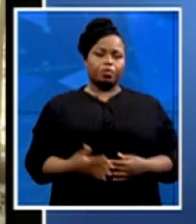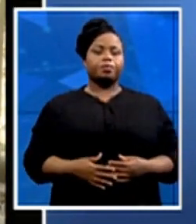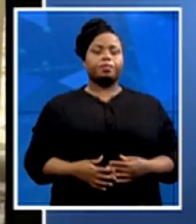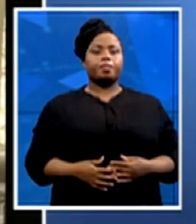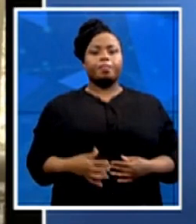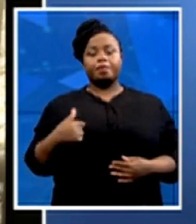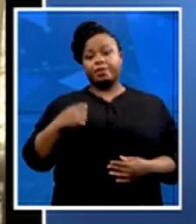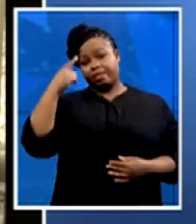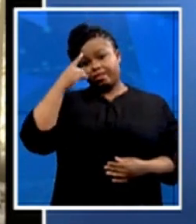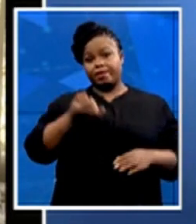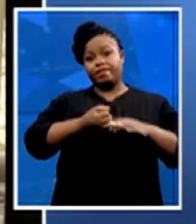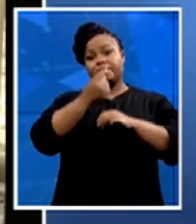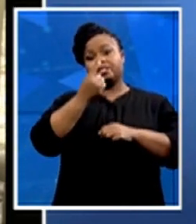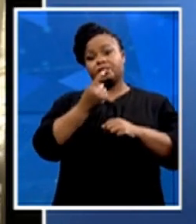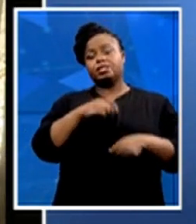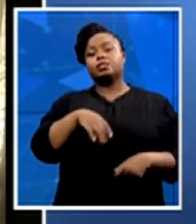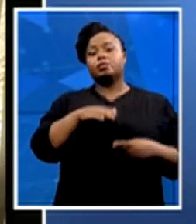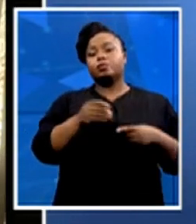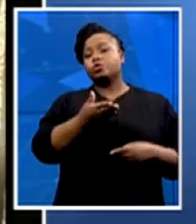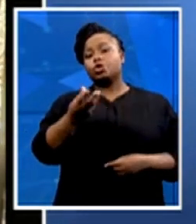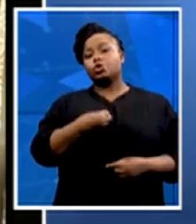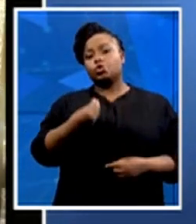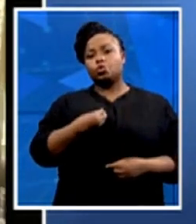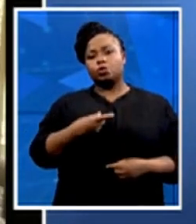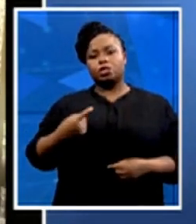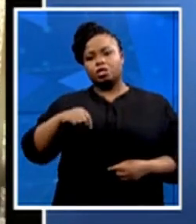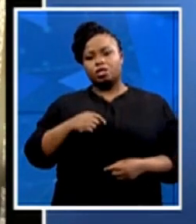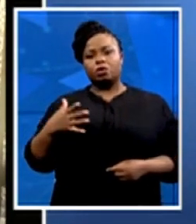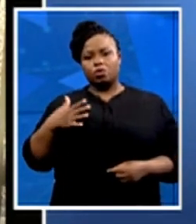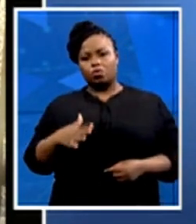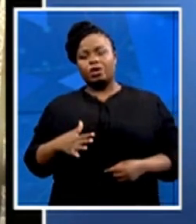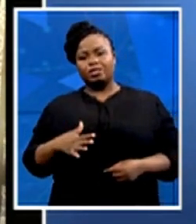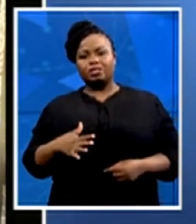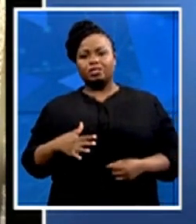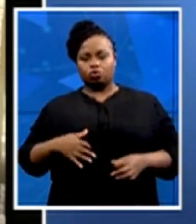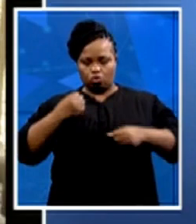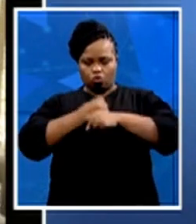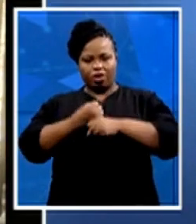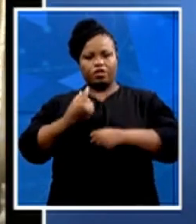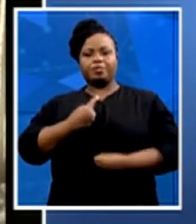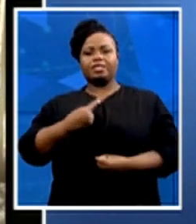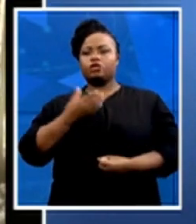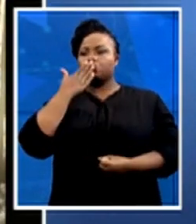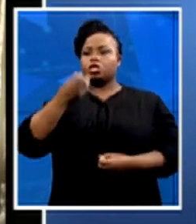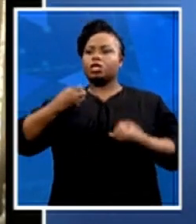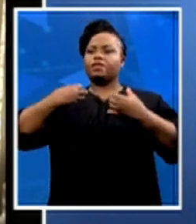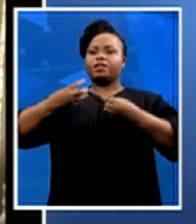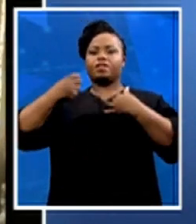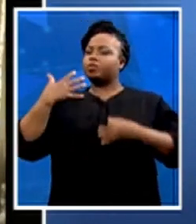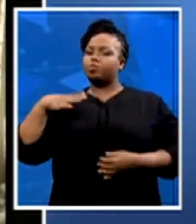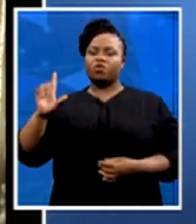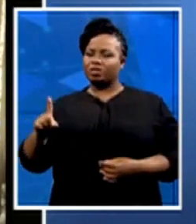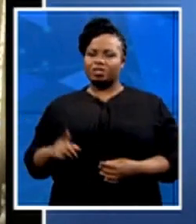want a hand up and not a hand out. I'm a firm believer that young people actually have these